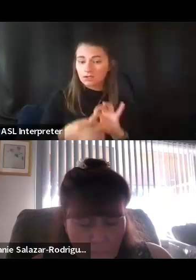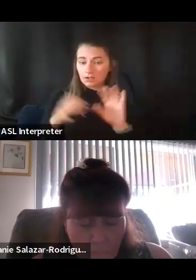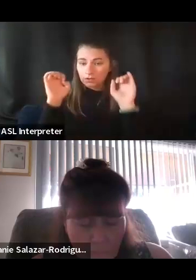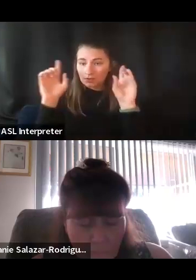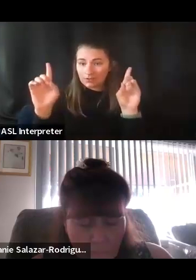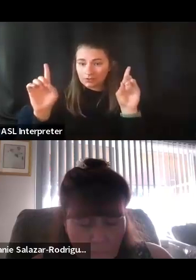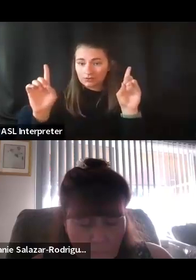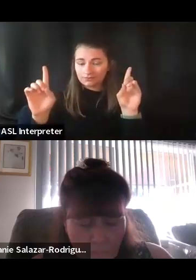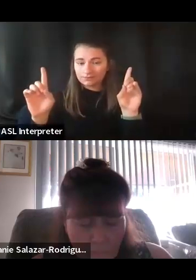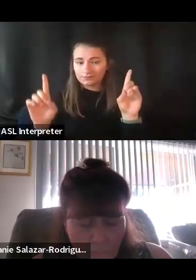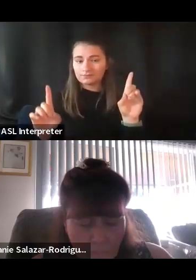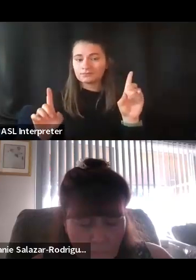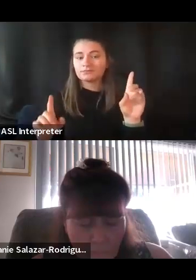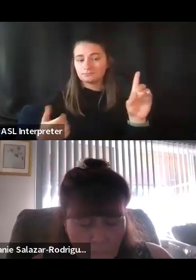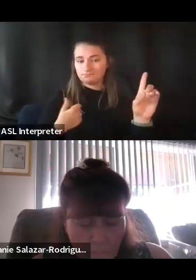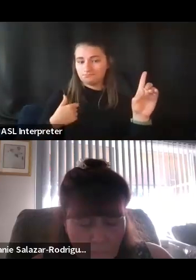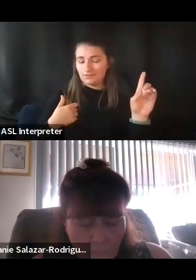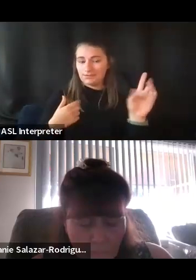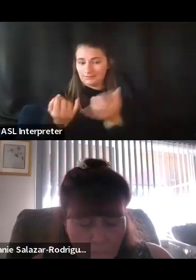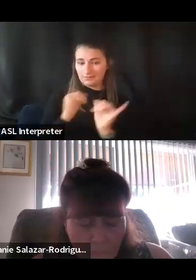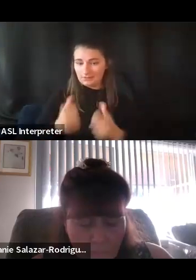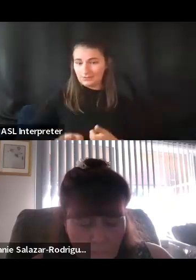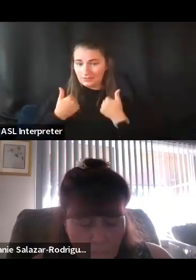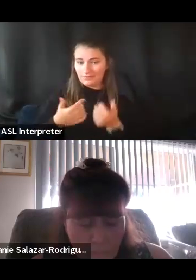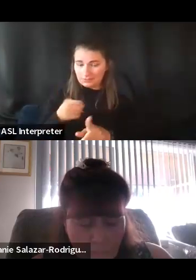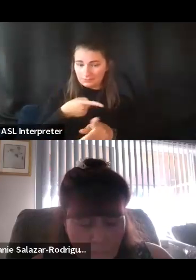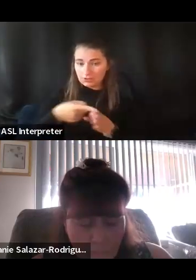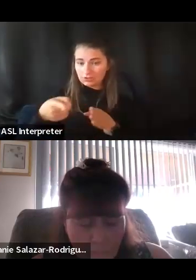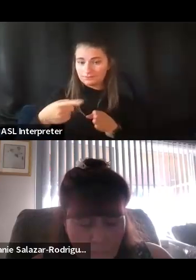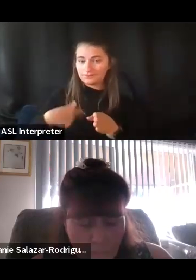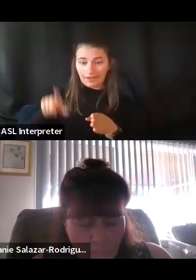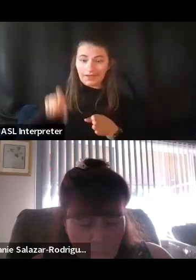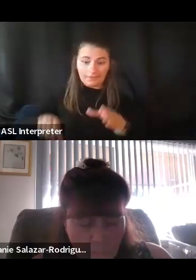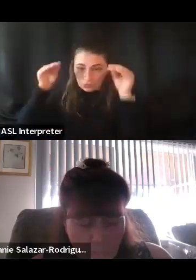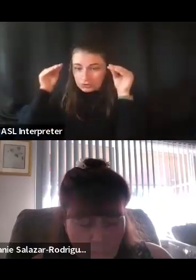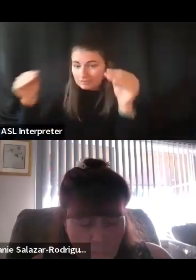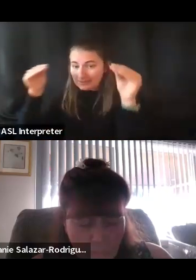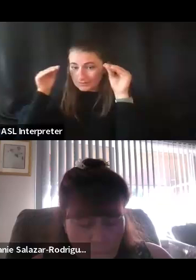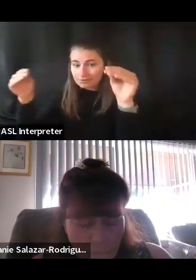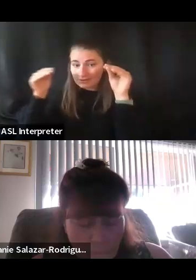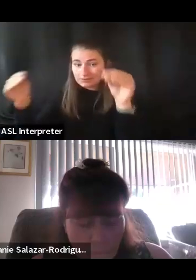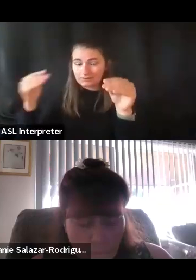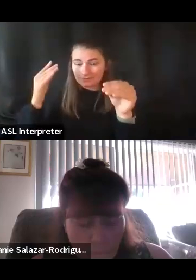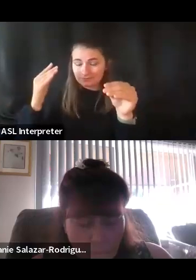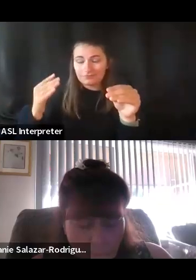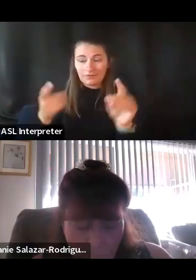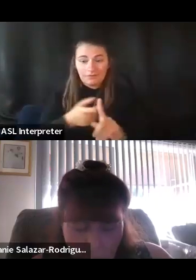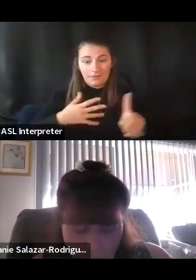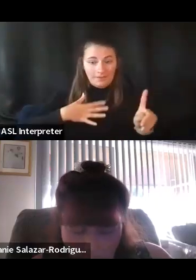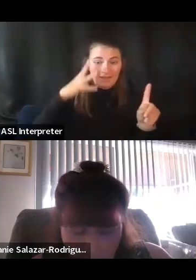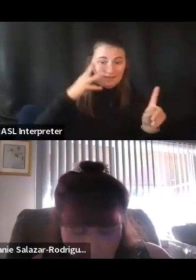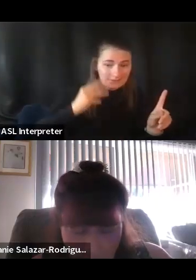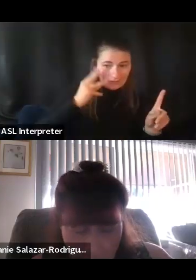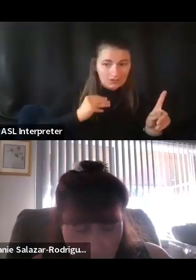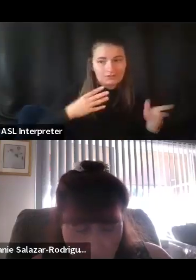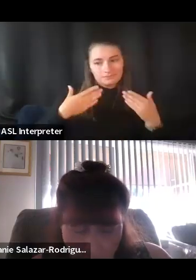I'm an independent living skills specialist, I educate, you know, I teach, and I teach from experience. You know, I teach